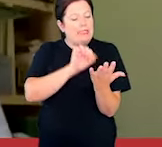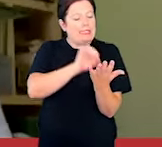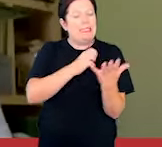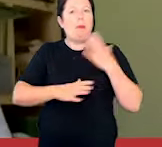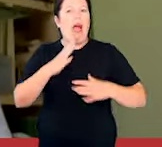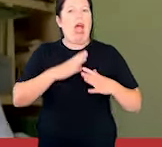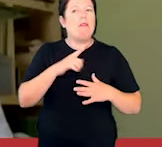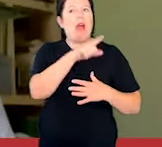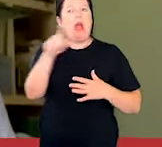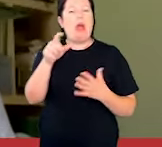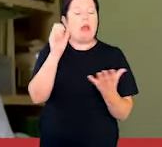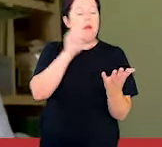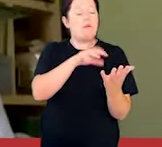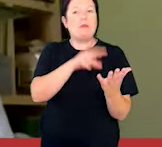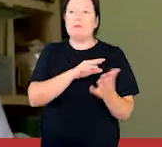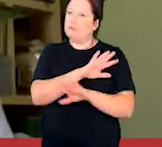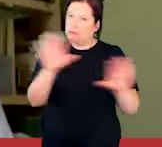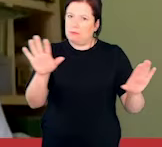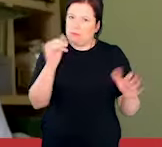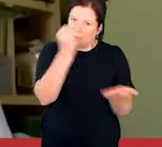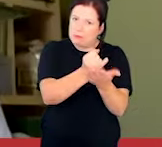I'm here to set the record straight.